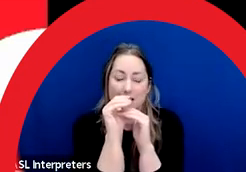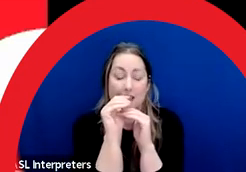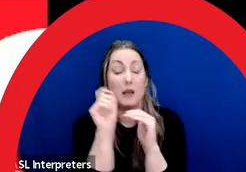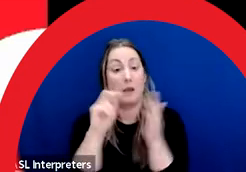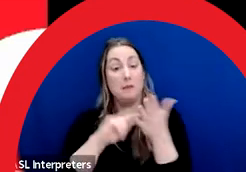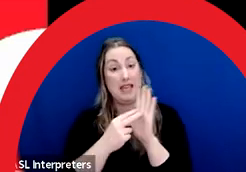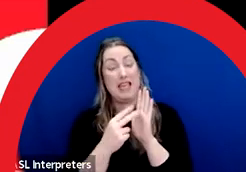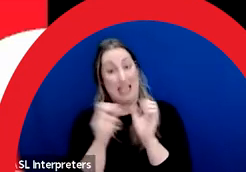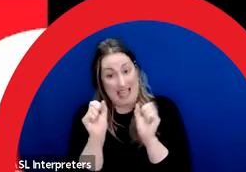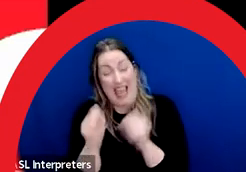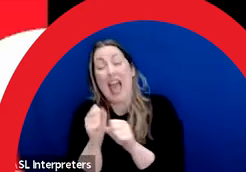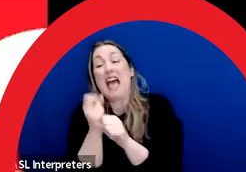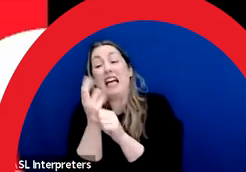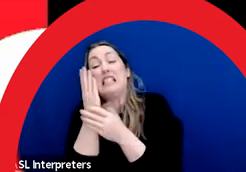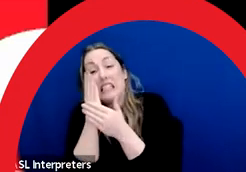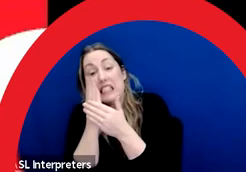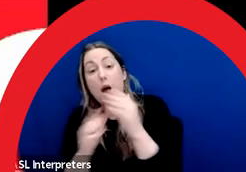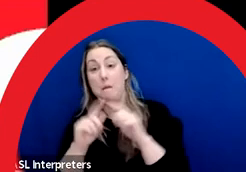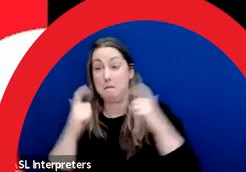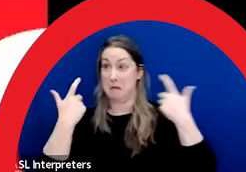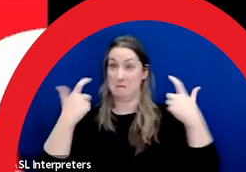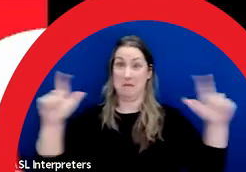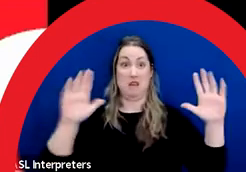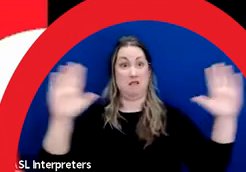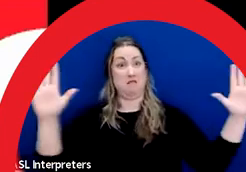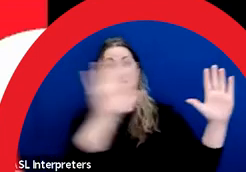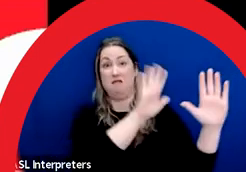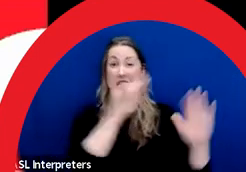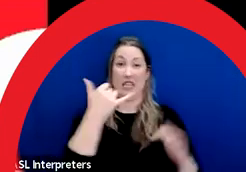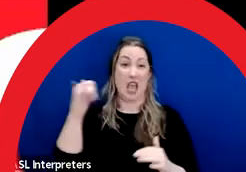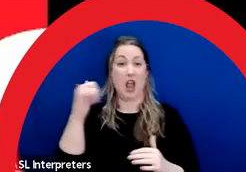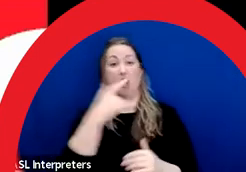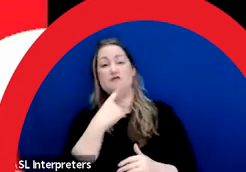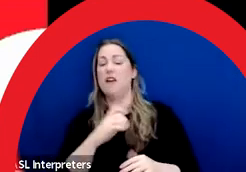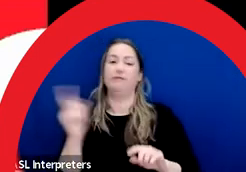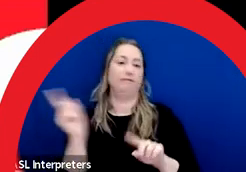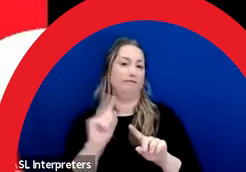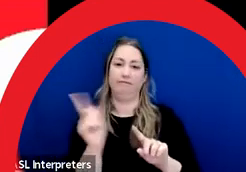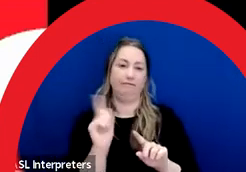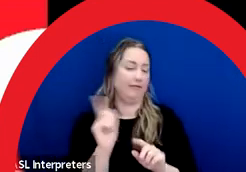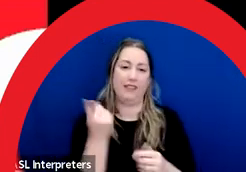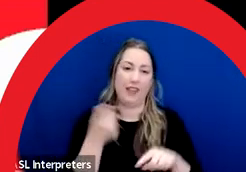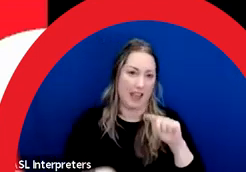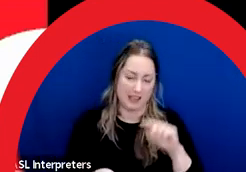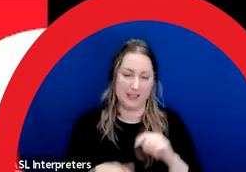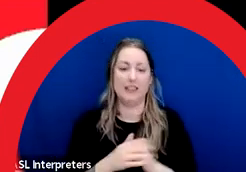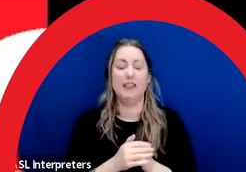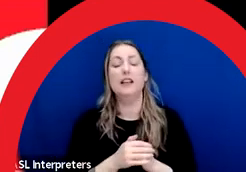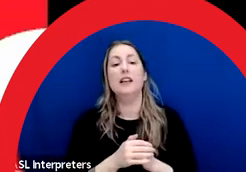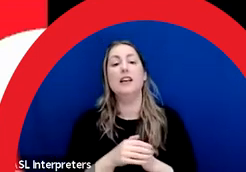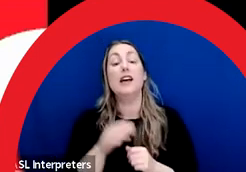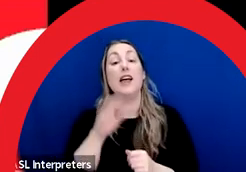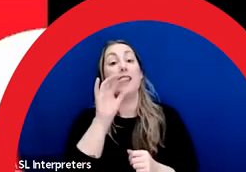background color. For visuals, the art cannot resemble